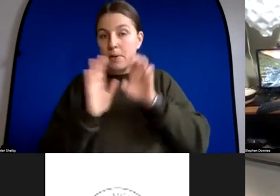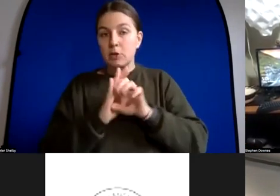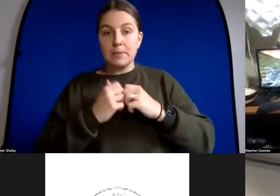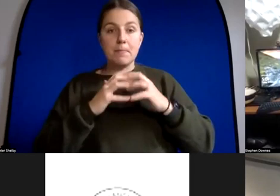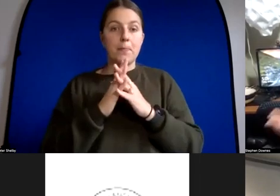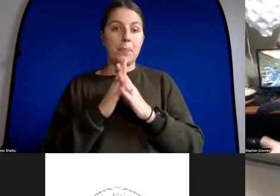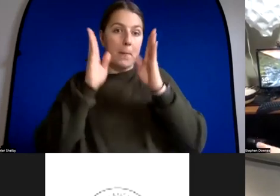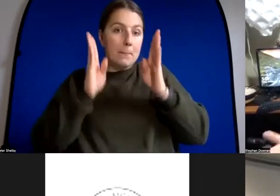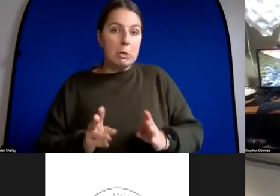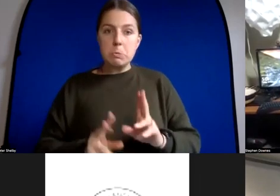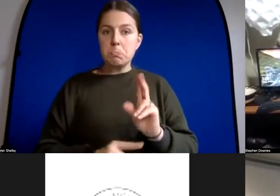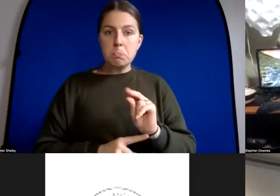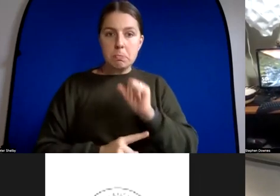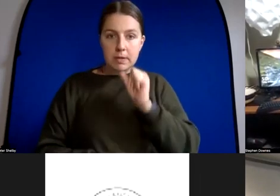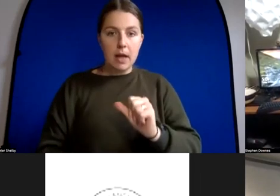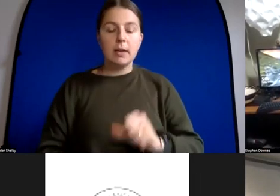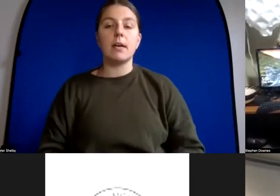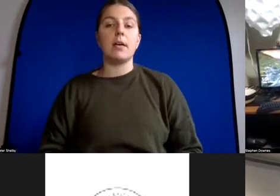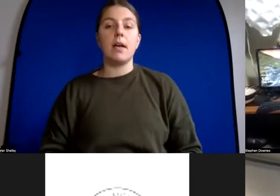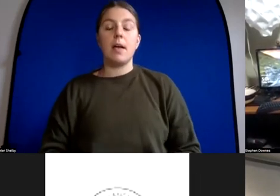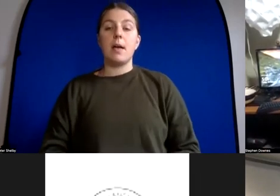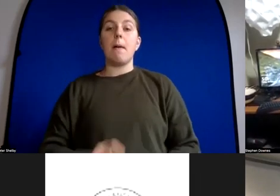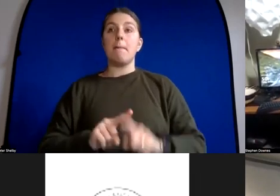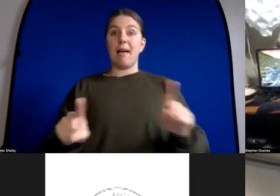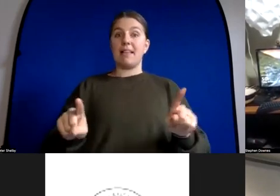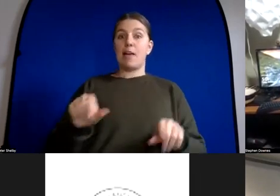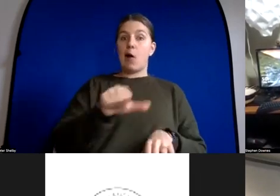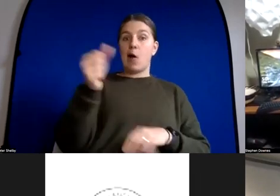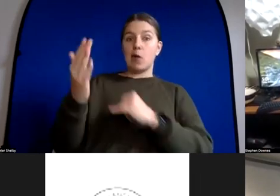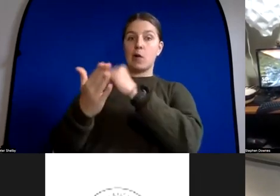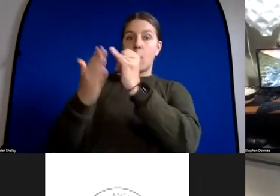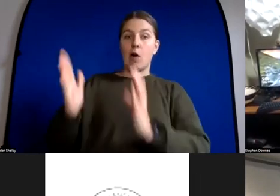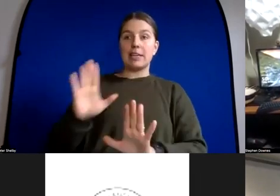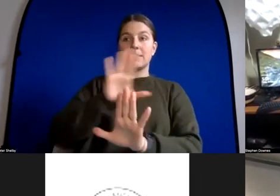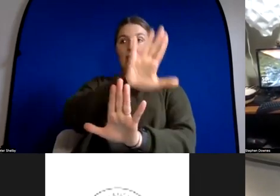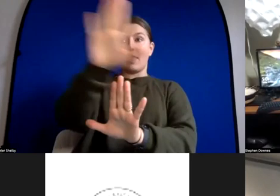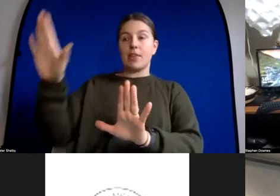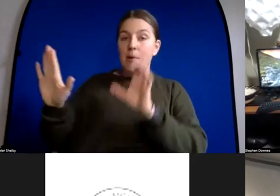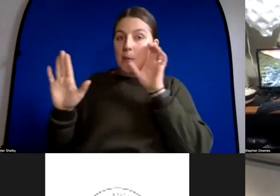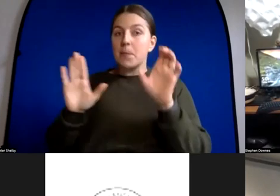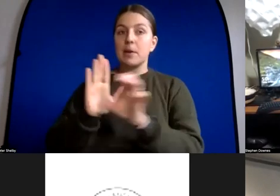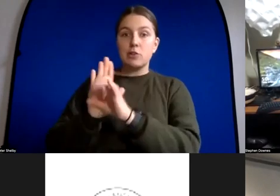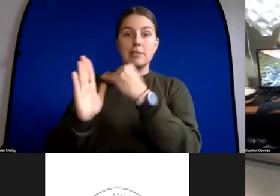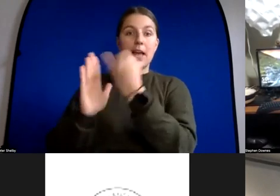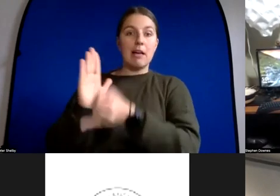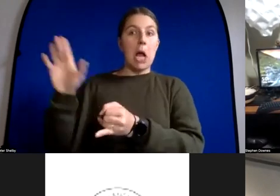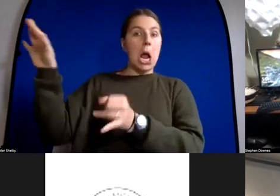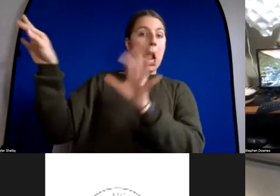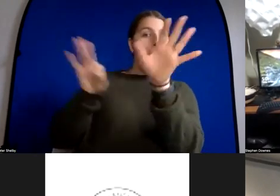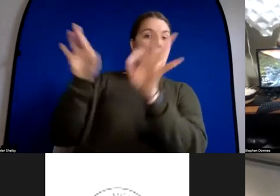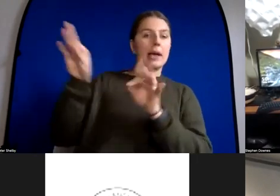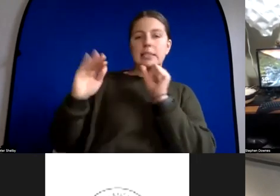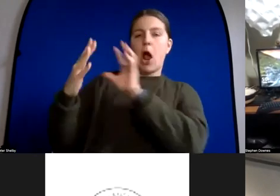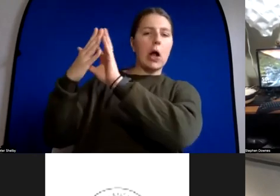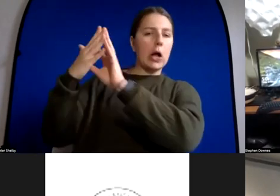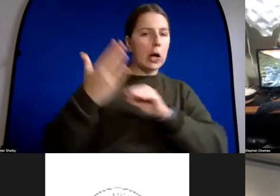well you know they they took this content and they're you can't really say copying it because they're not